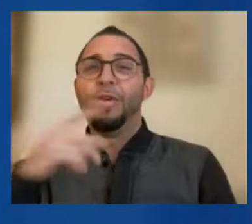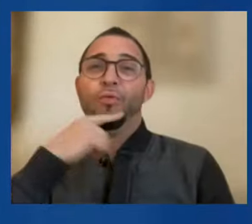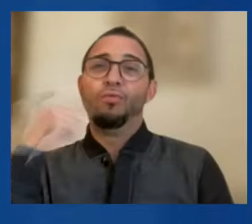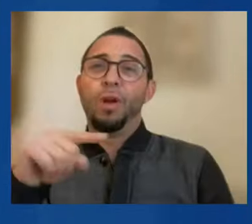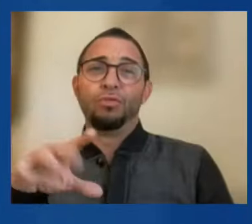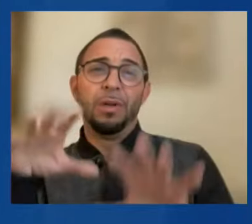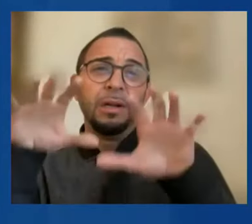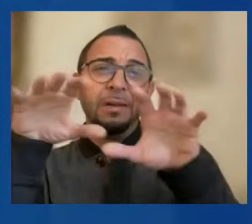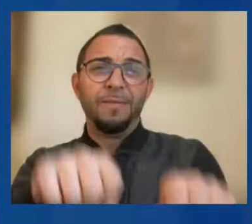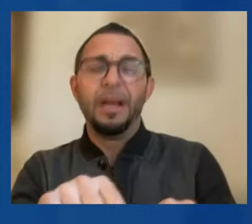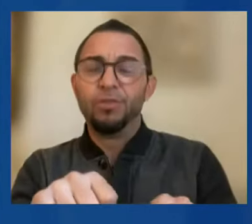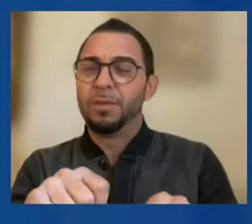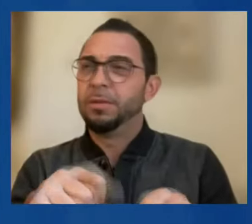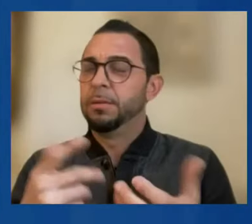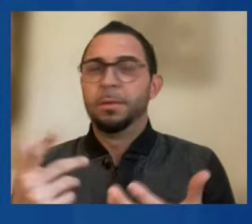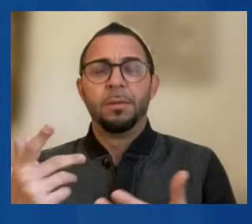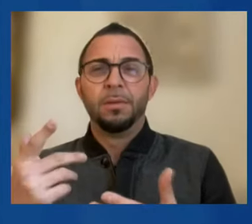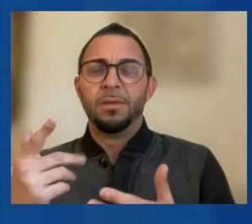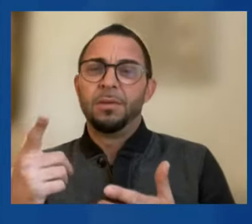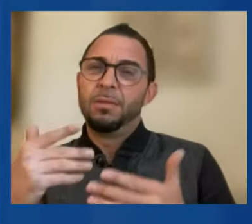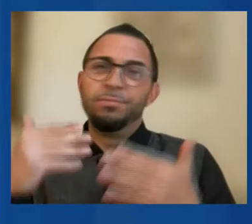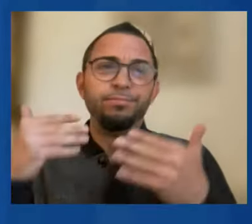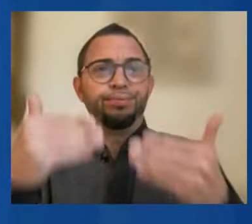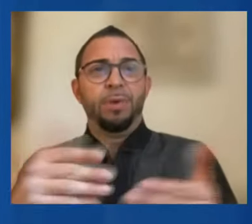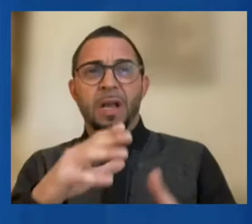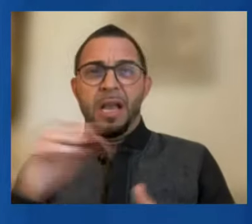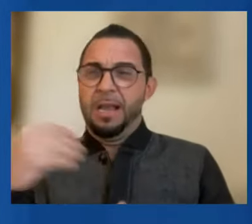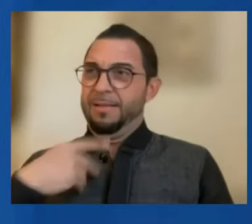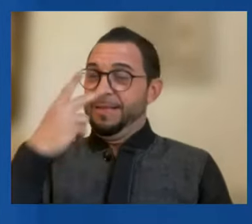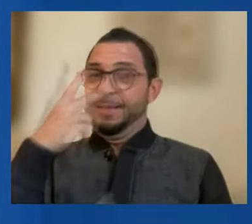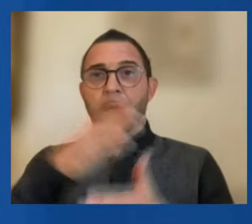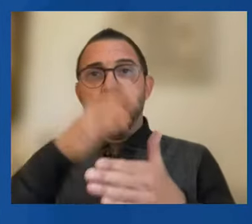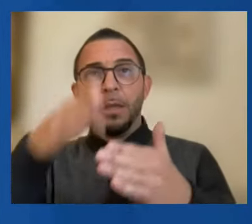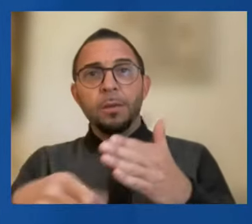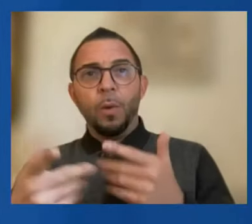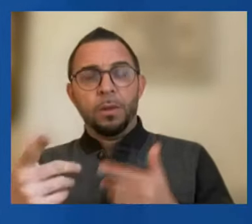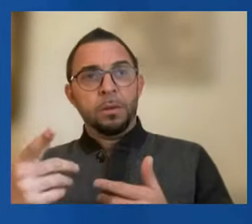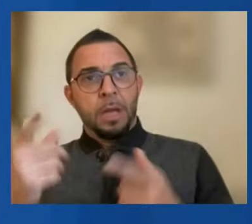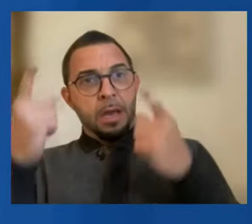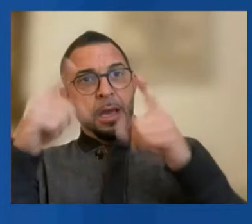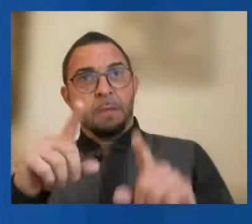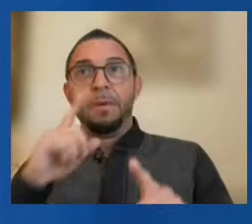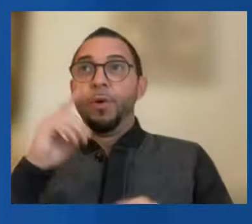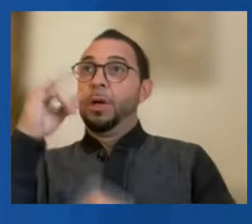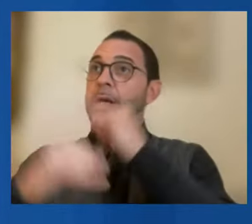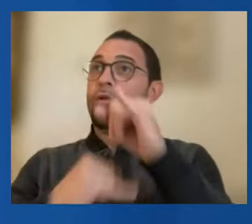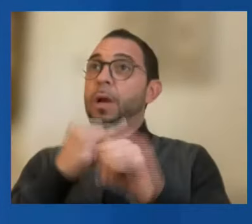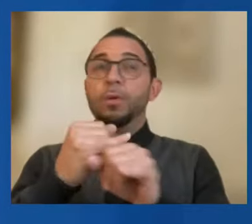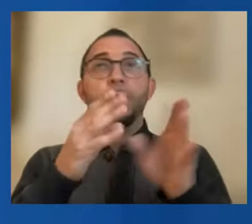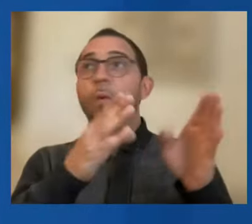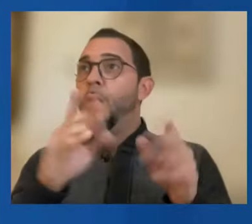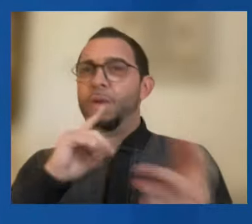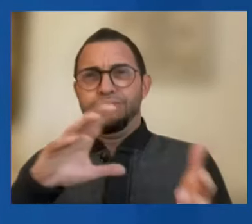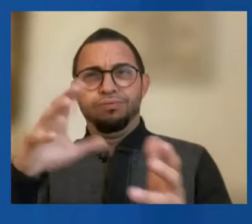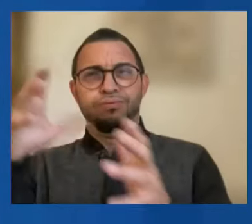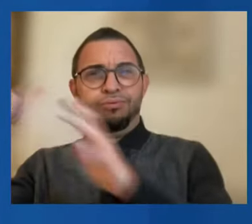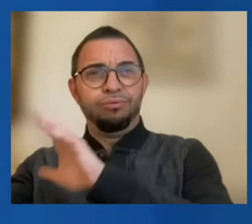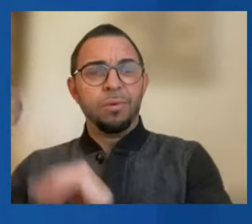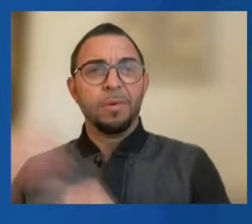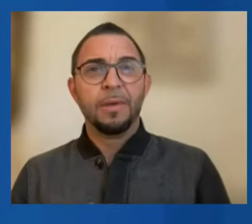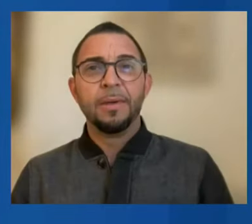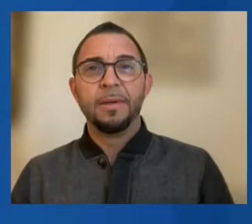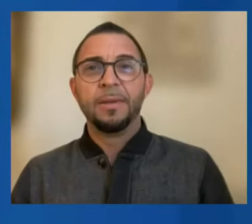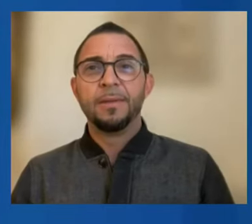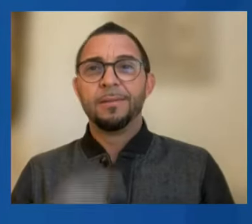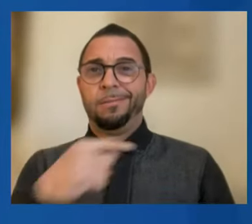nor of its consequences for the international order. China cannot expect the